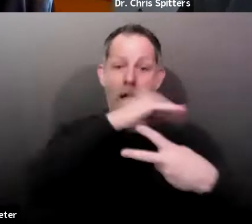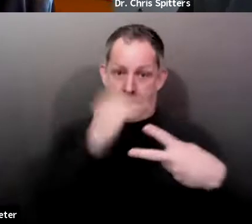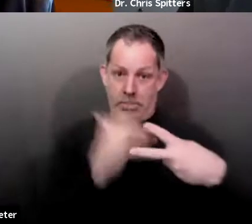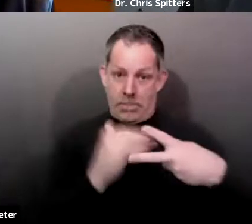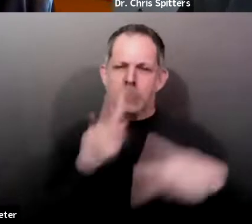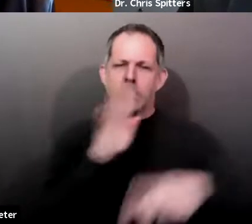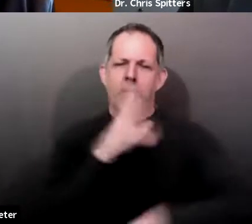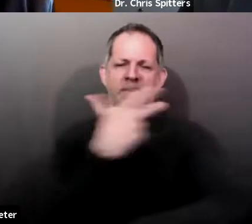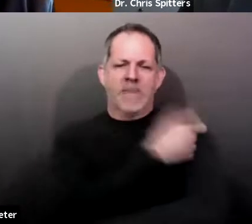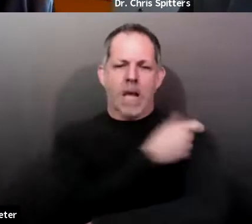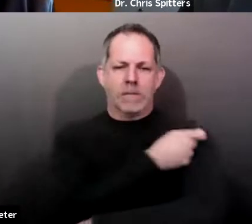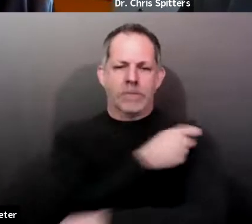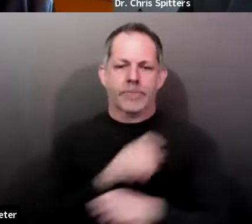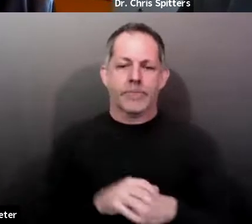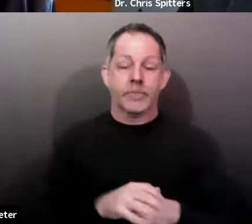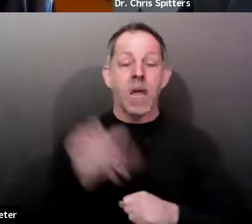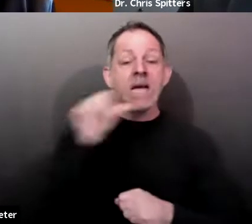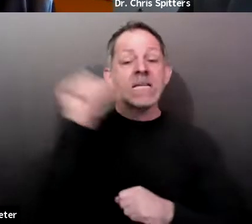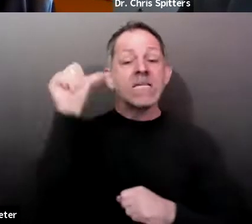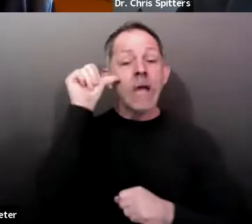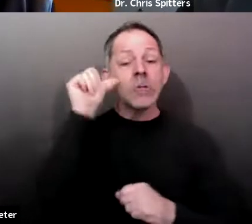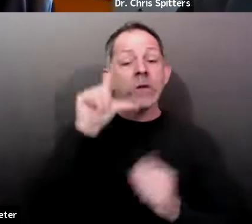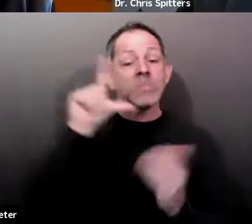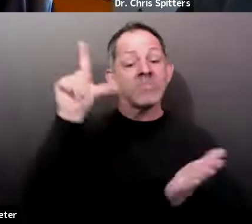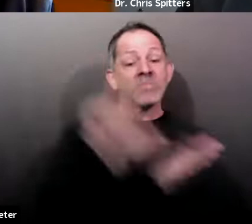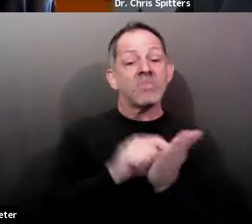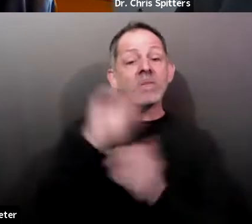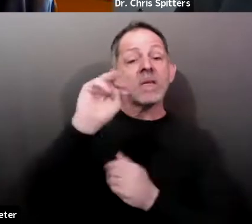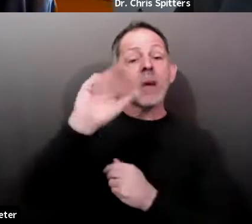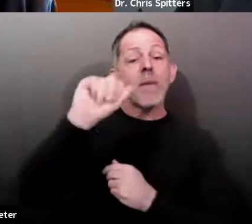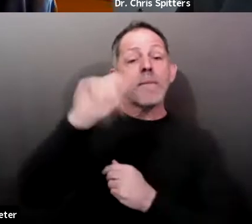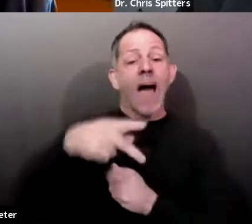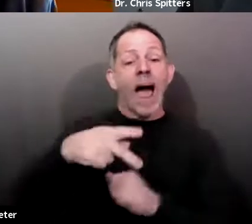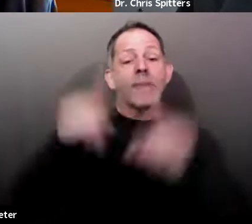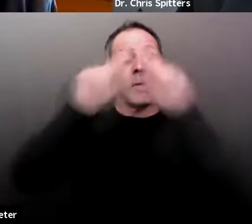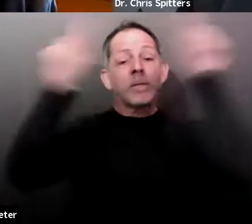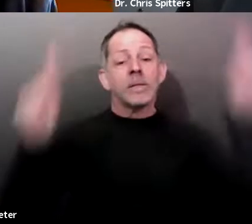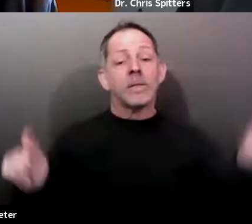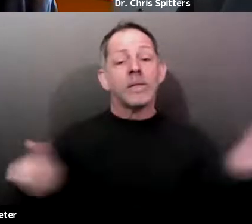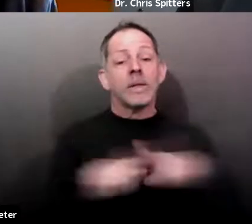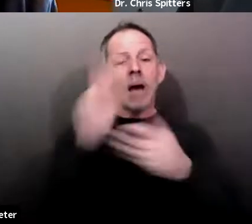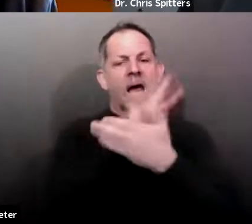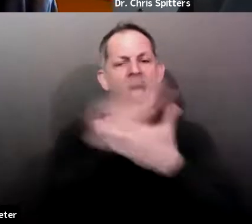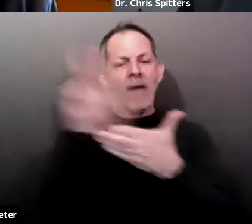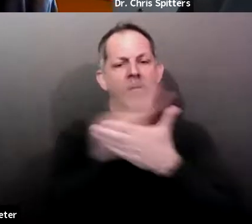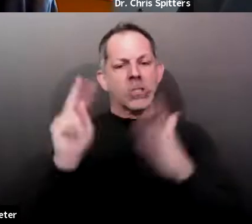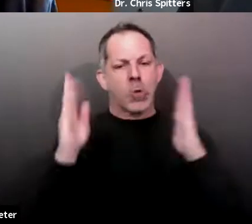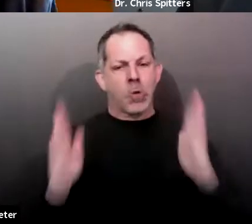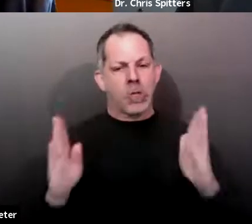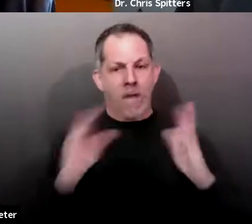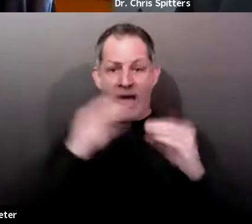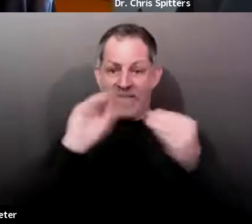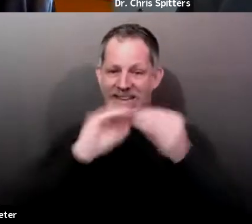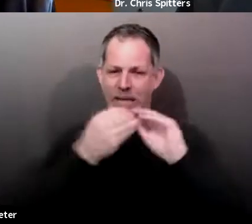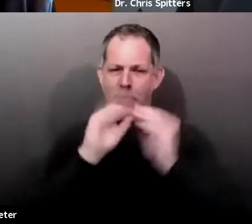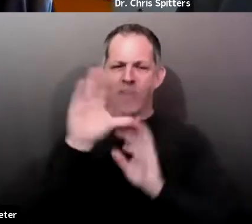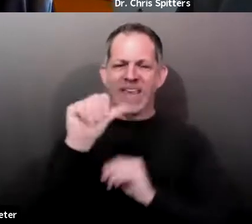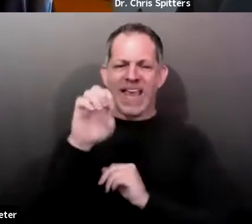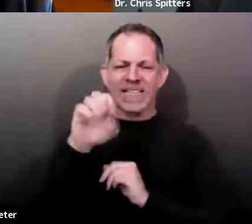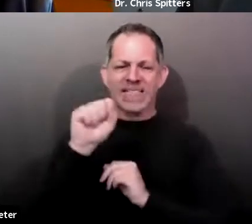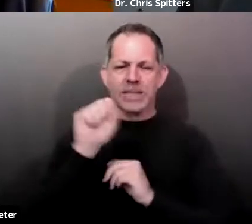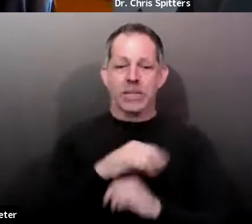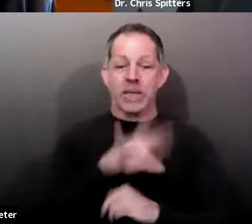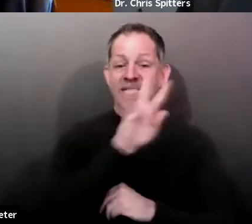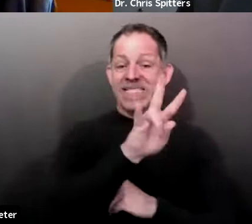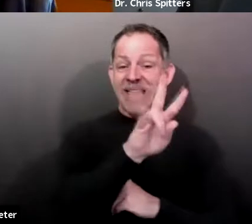and our routine bi-weekly report, as well as the new case rate of 71 per 100,000 for the two-week